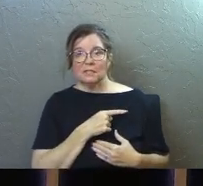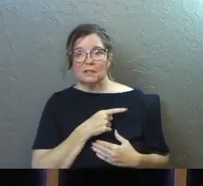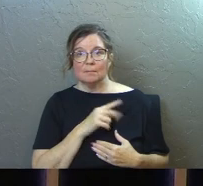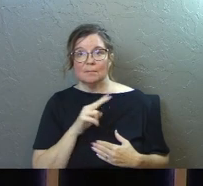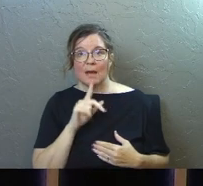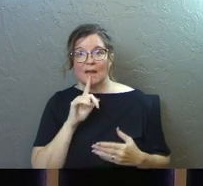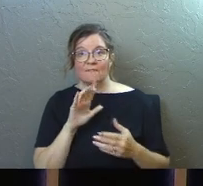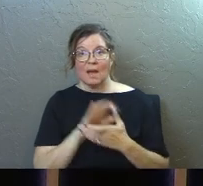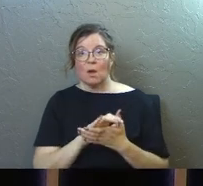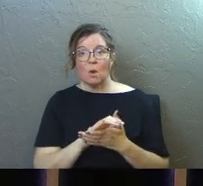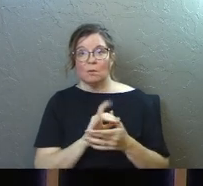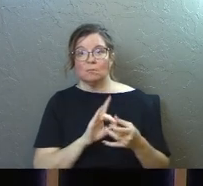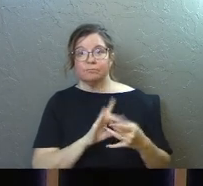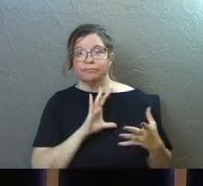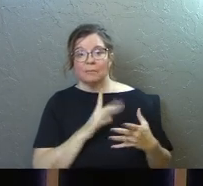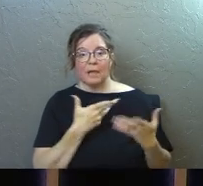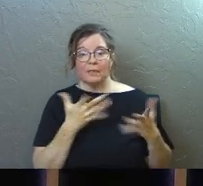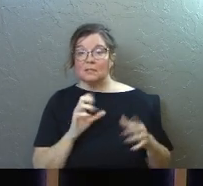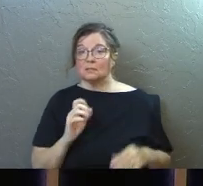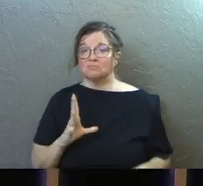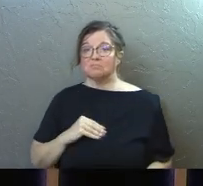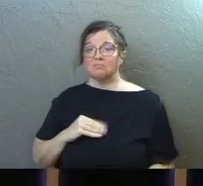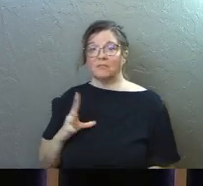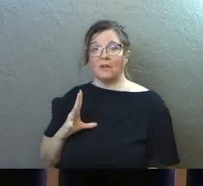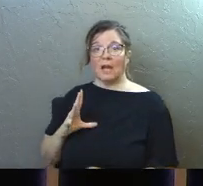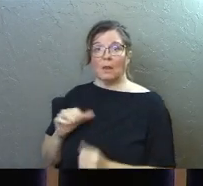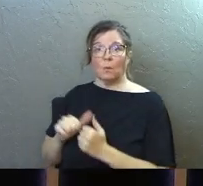my vows and that this is all okay.